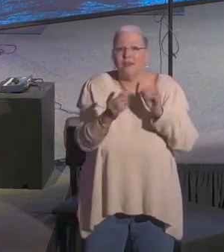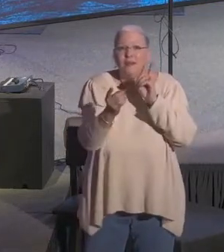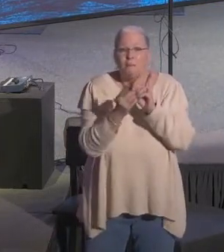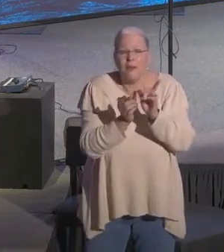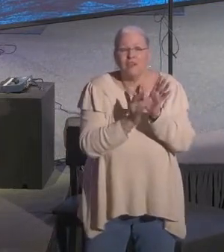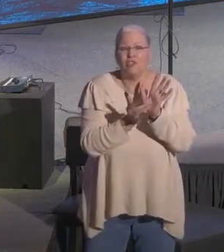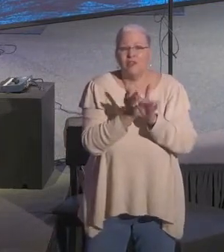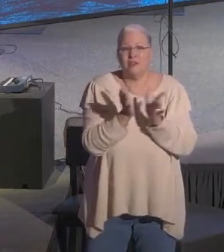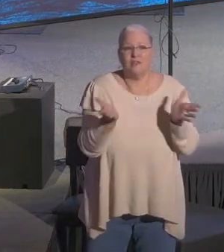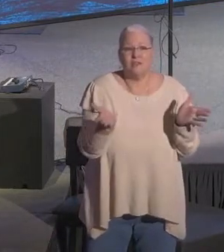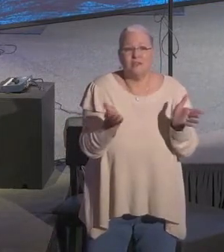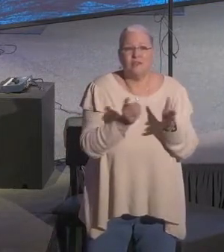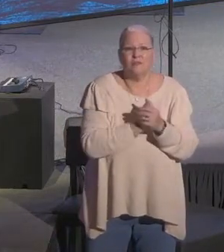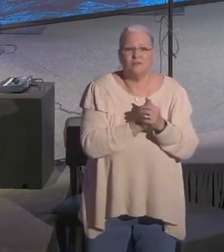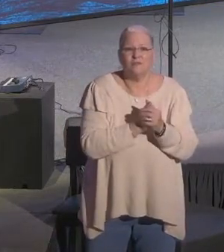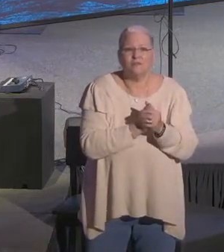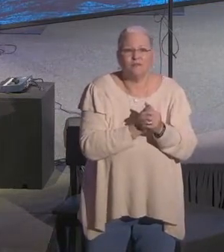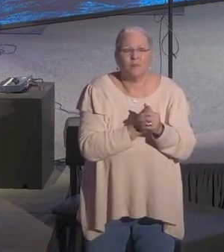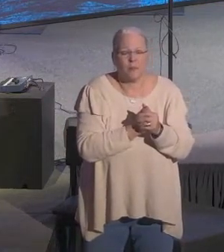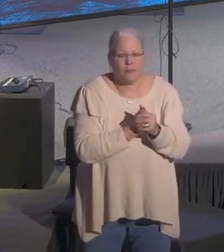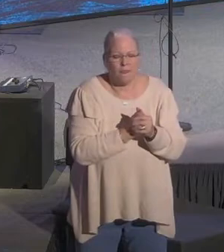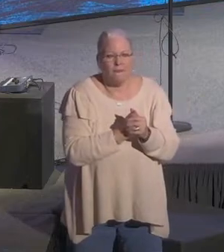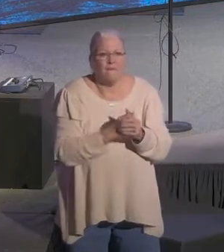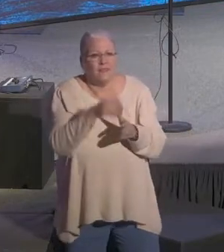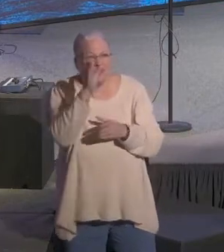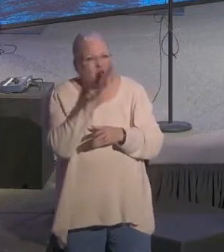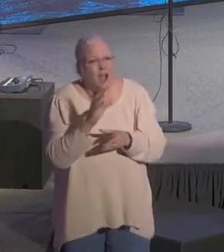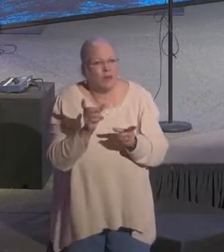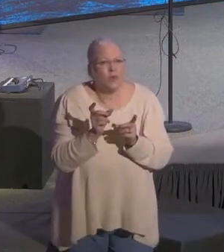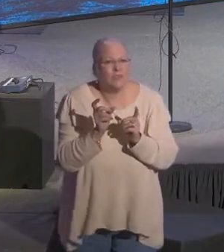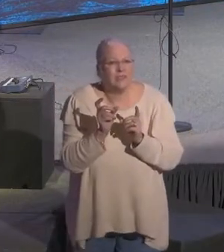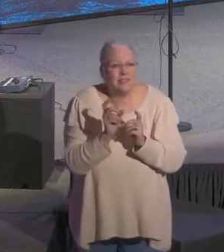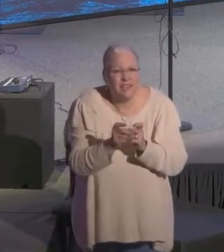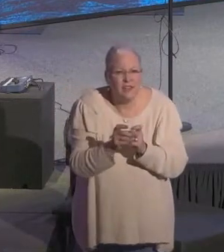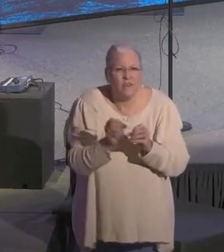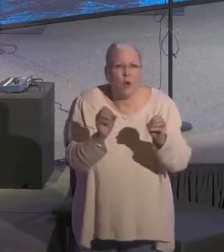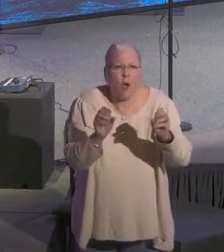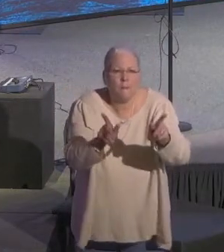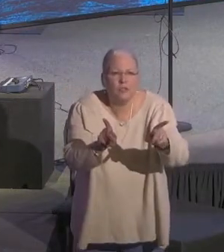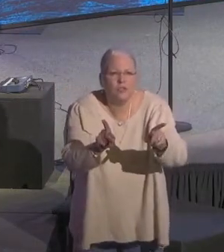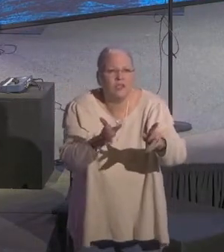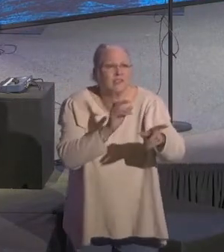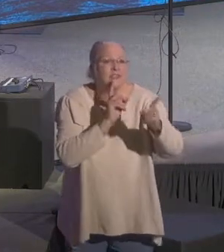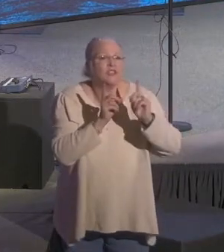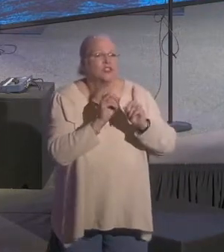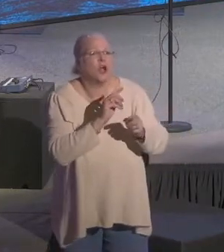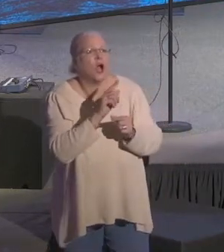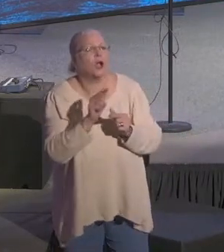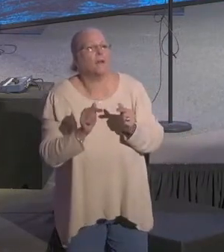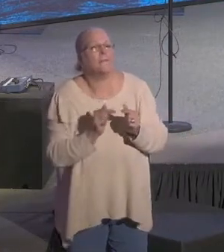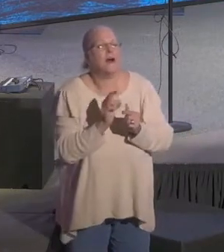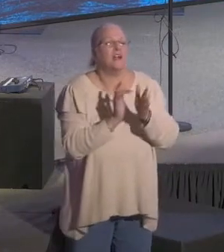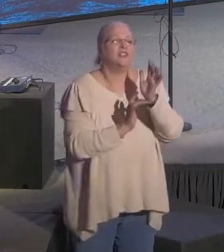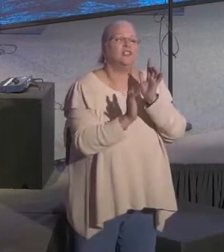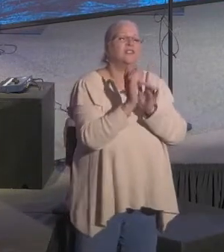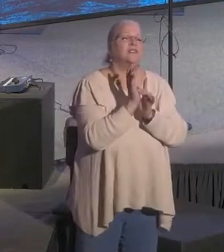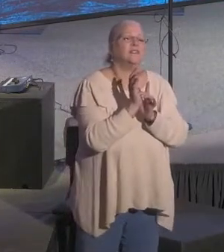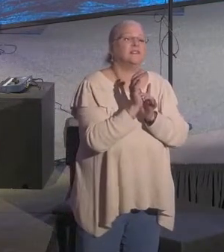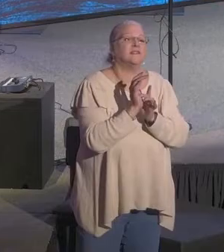sometime when you put it out there, God will give you opportunities to talk to people about Jesus. Fearless.